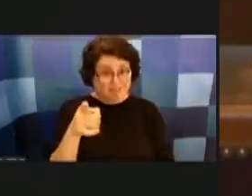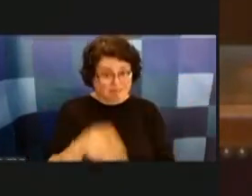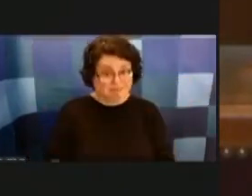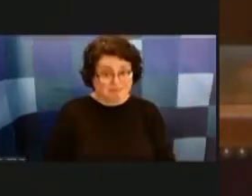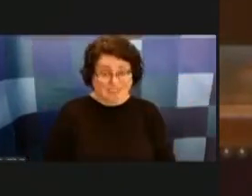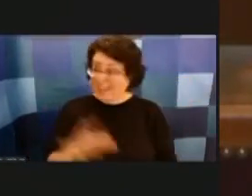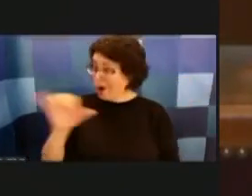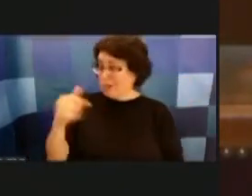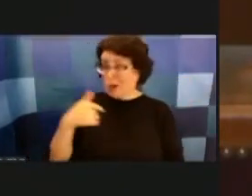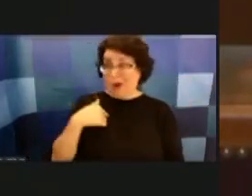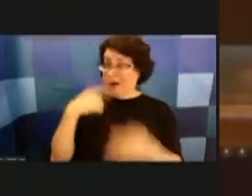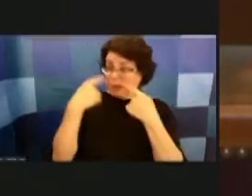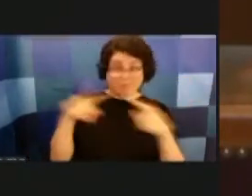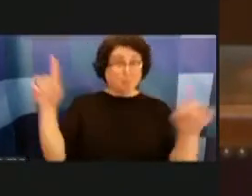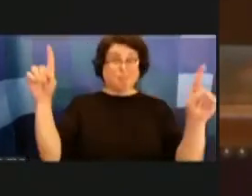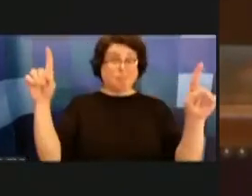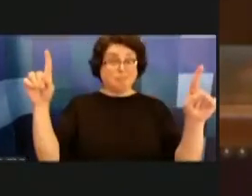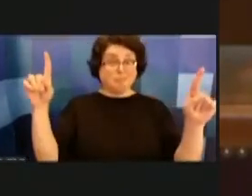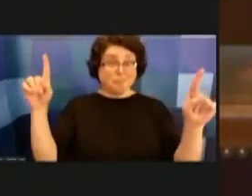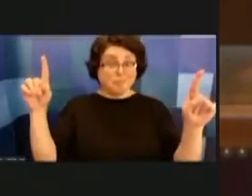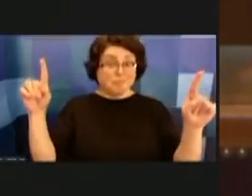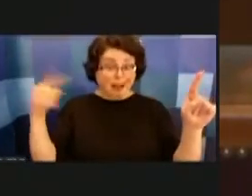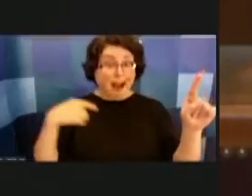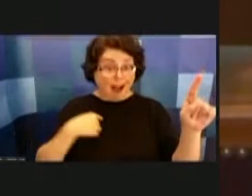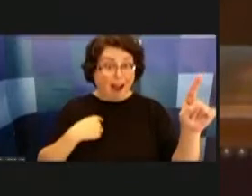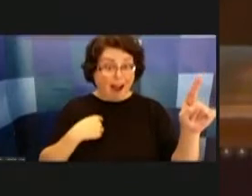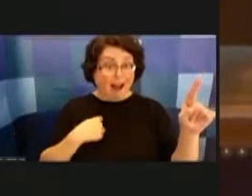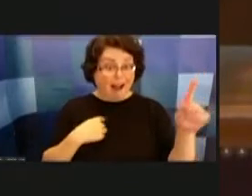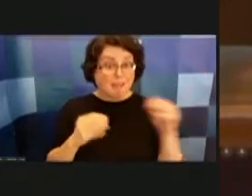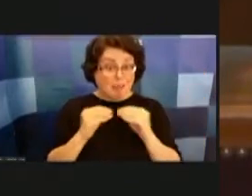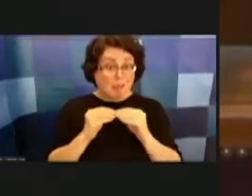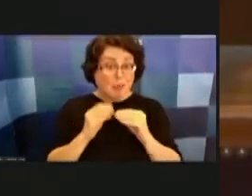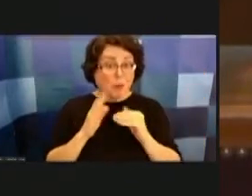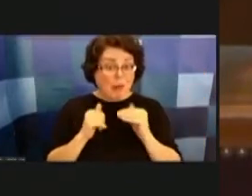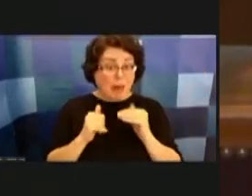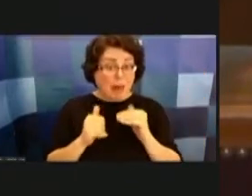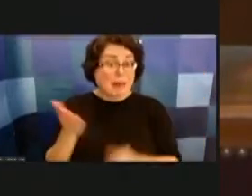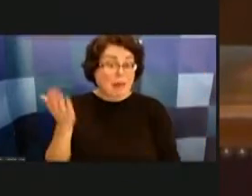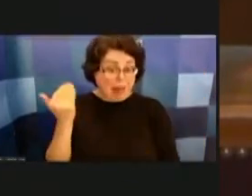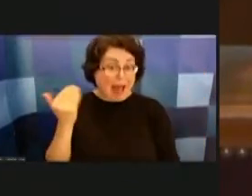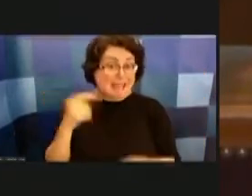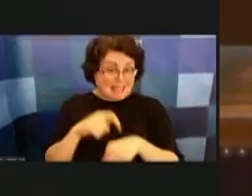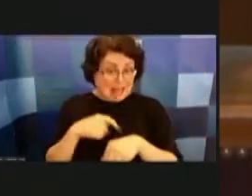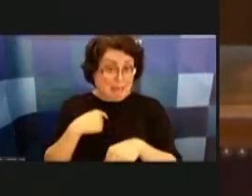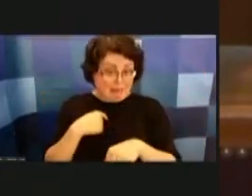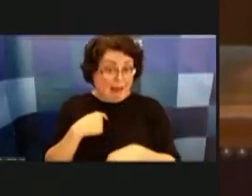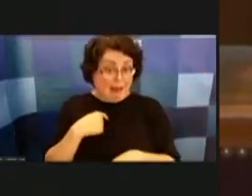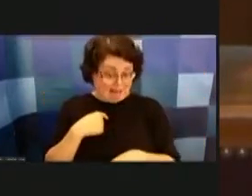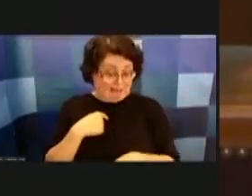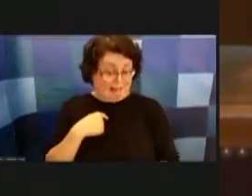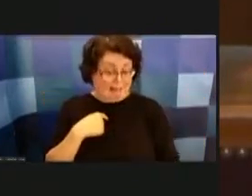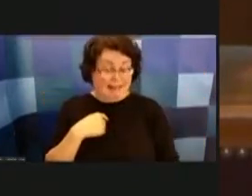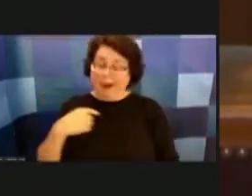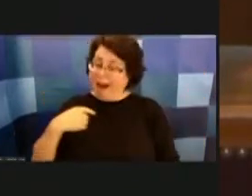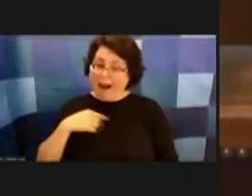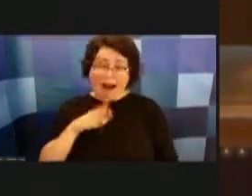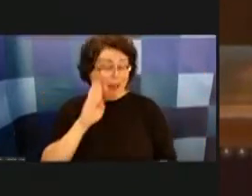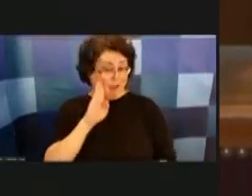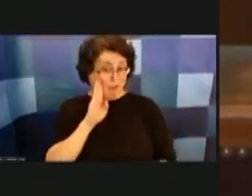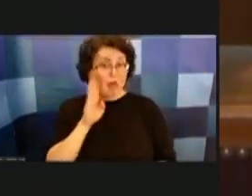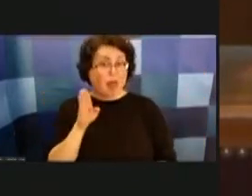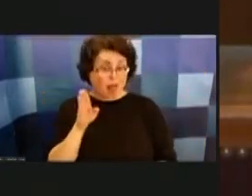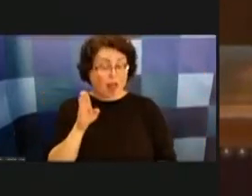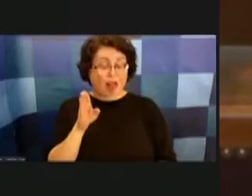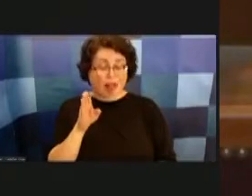i will then um even more so than the last time i had i will be extraordinarily um